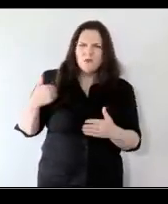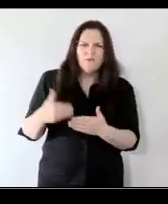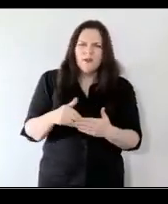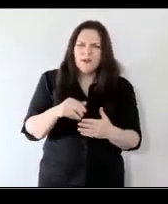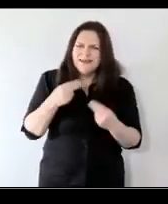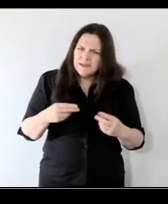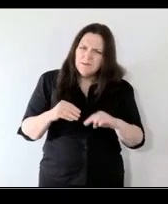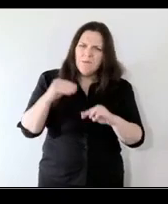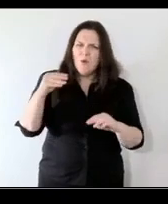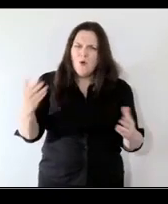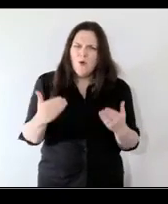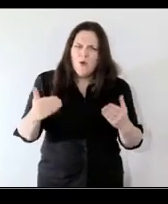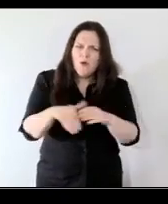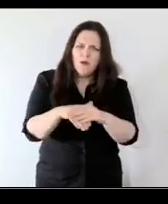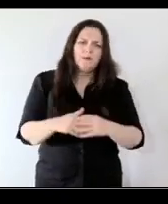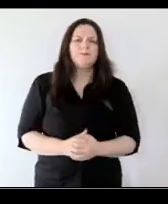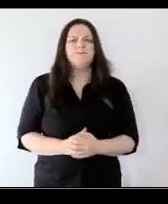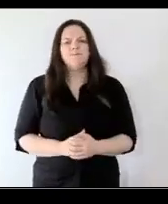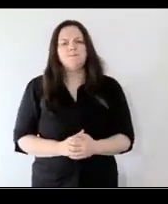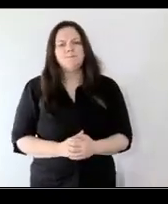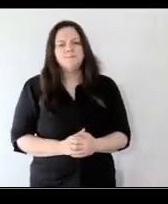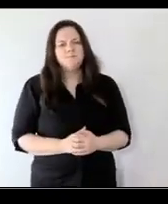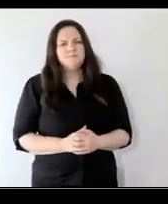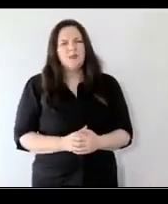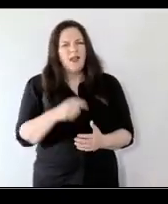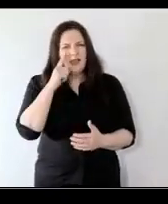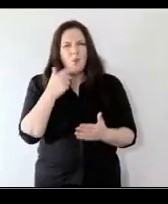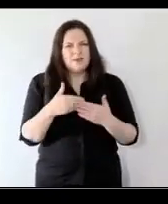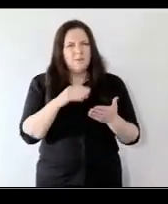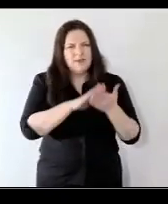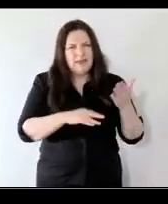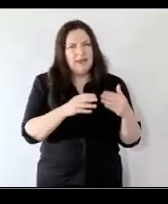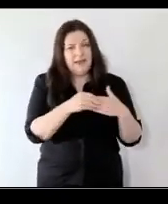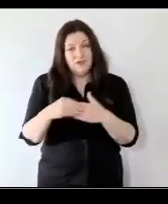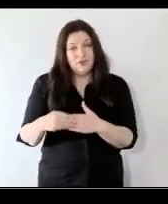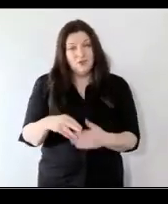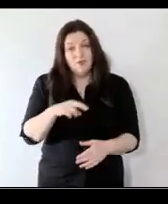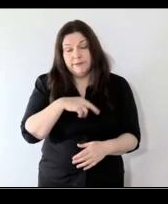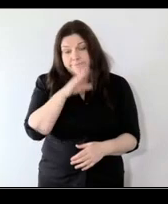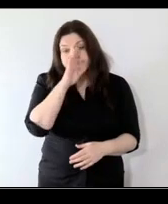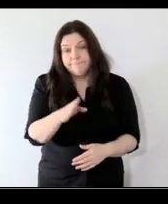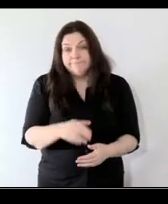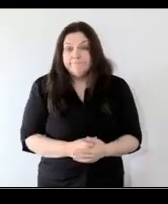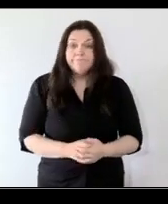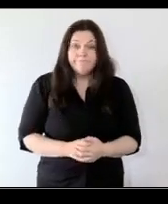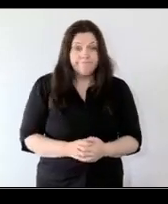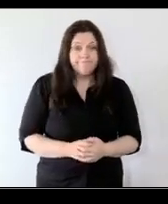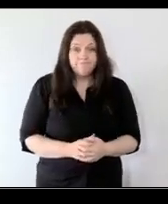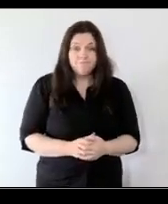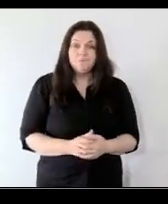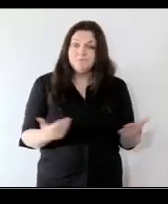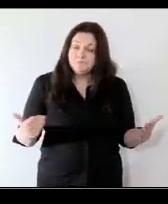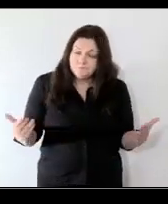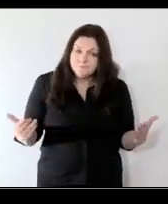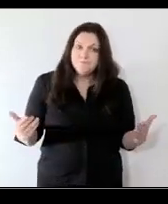more of would you say um i think what's been missing has been leadership frankly um we